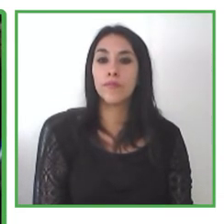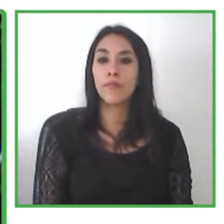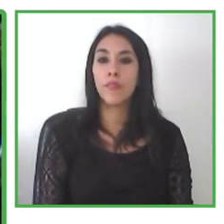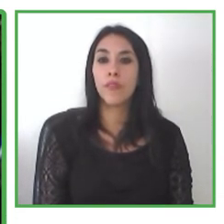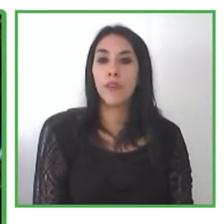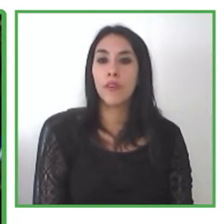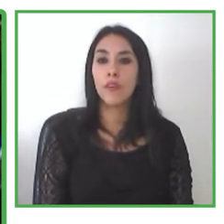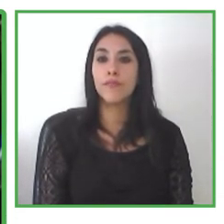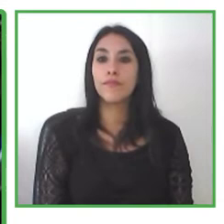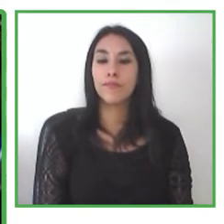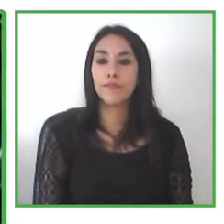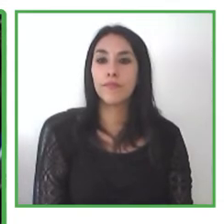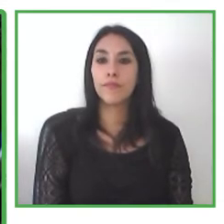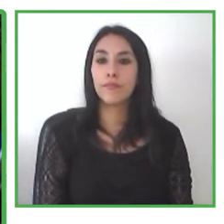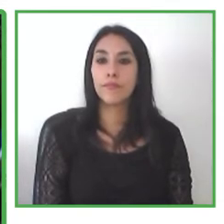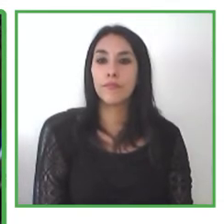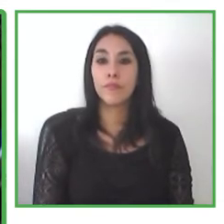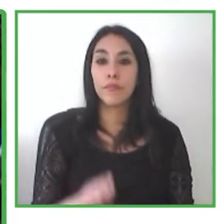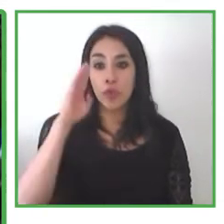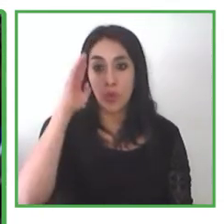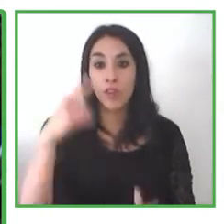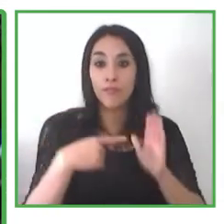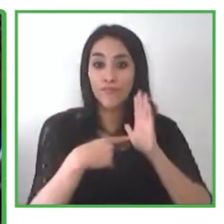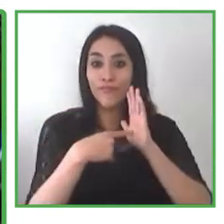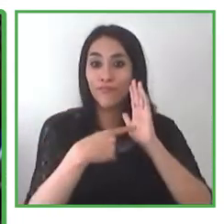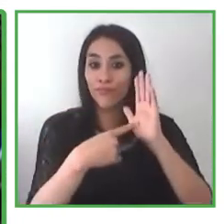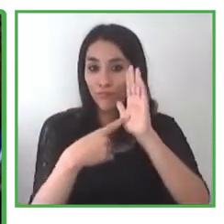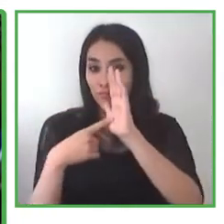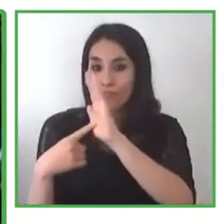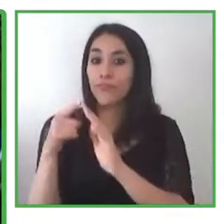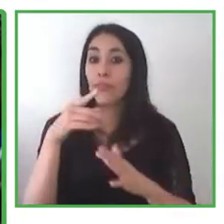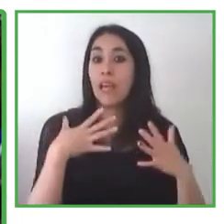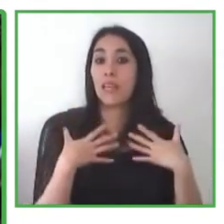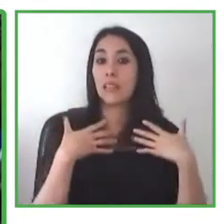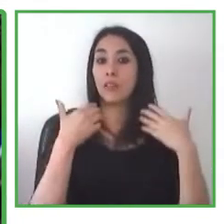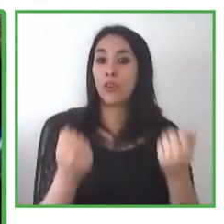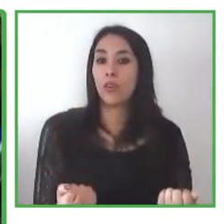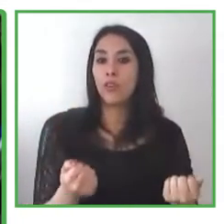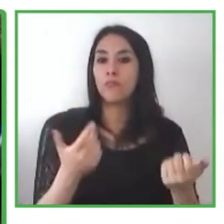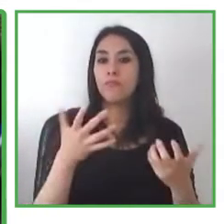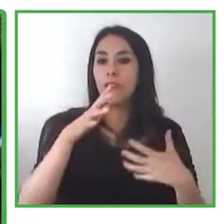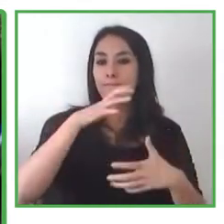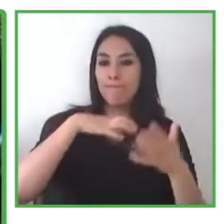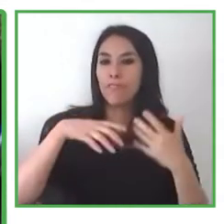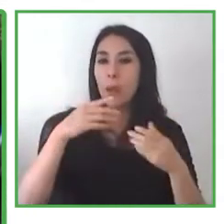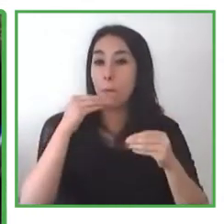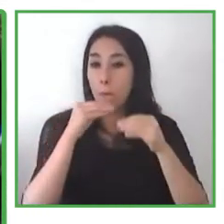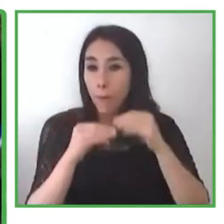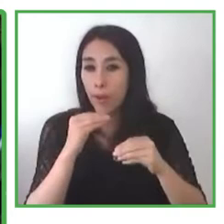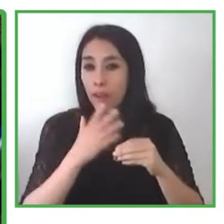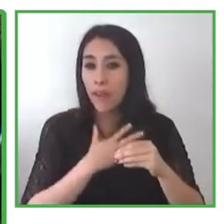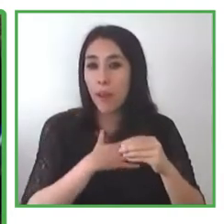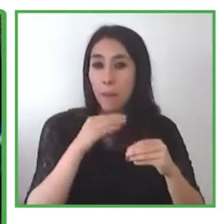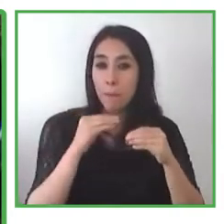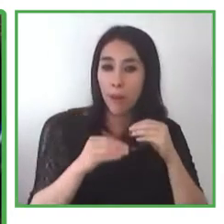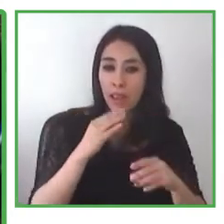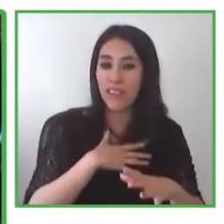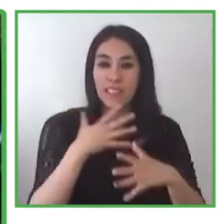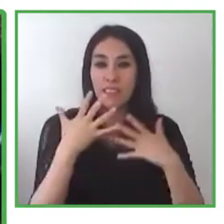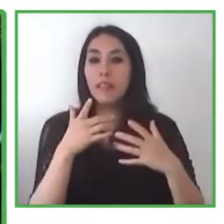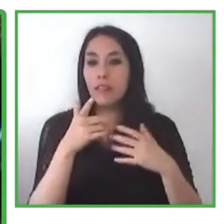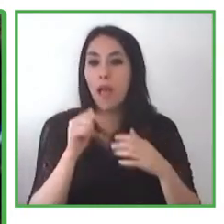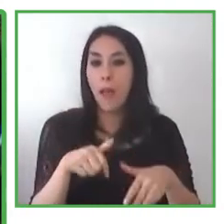it has been proven that a large part of the population of the world has their health affected due to